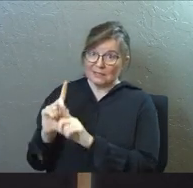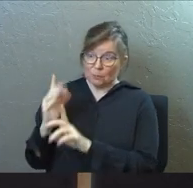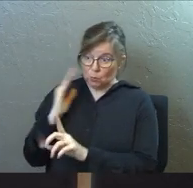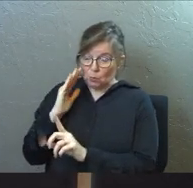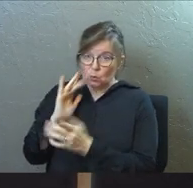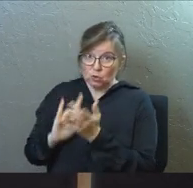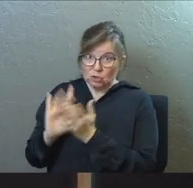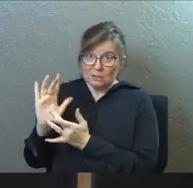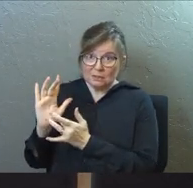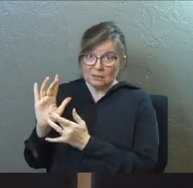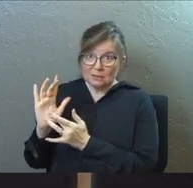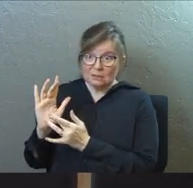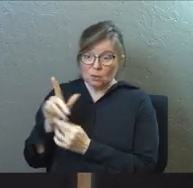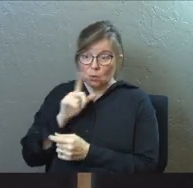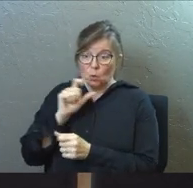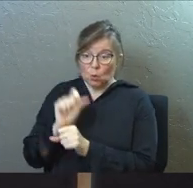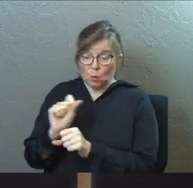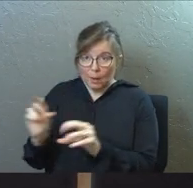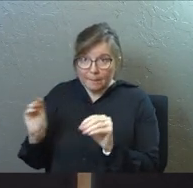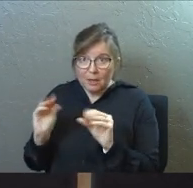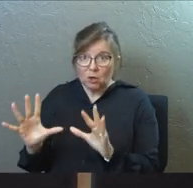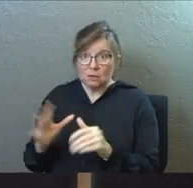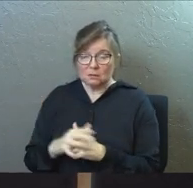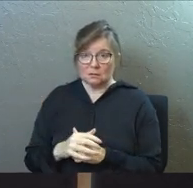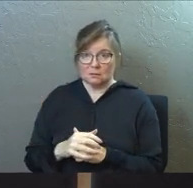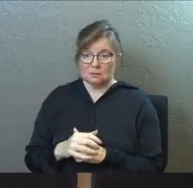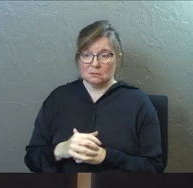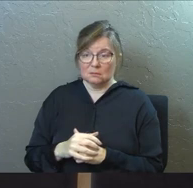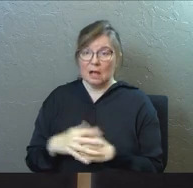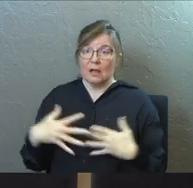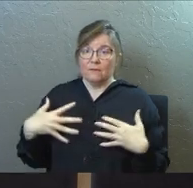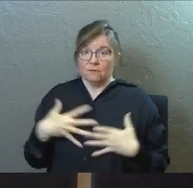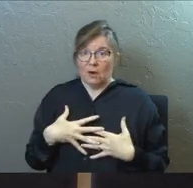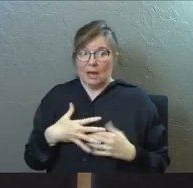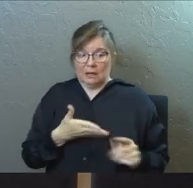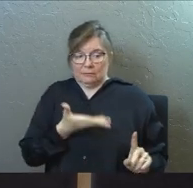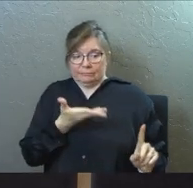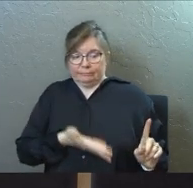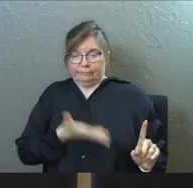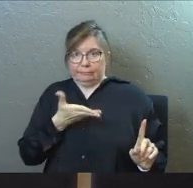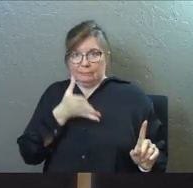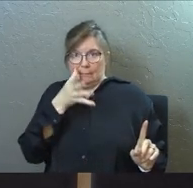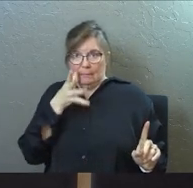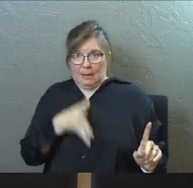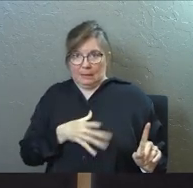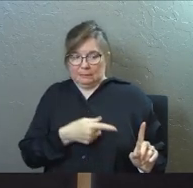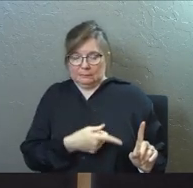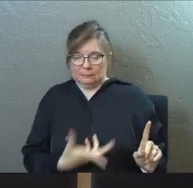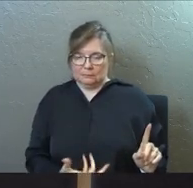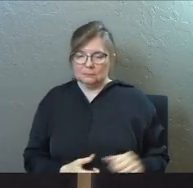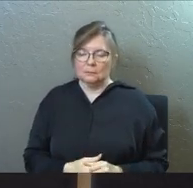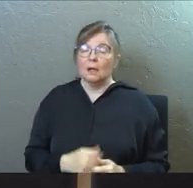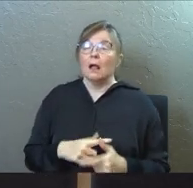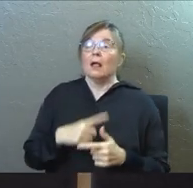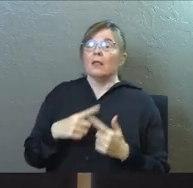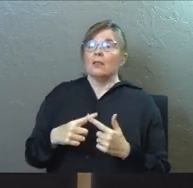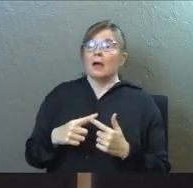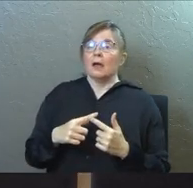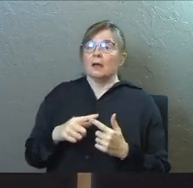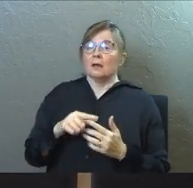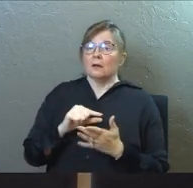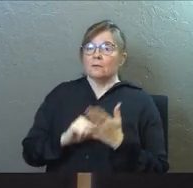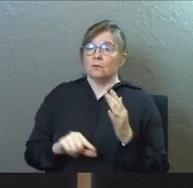who knew Jesus, who worked miracles, and they're afraid of this guy, verse 27, then Barnabas